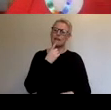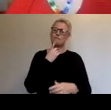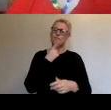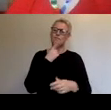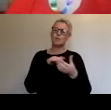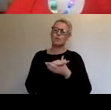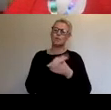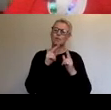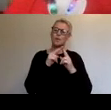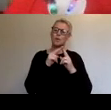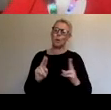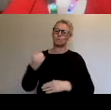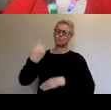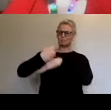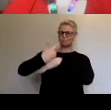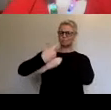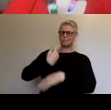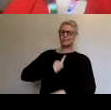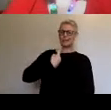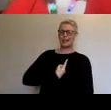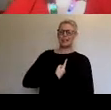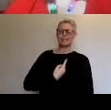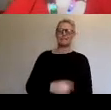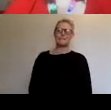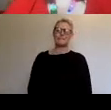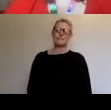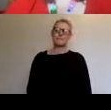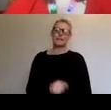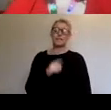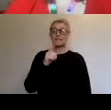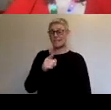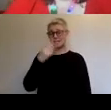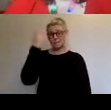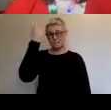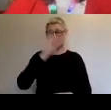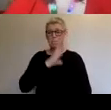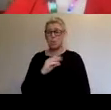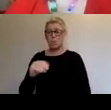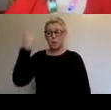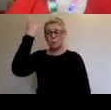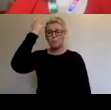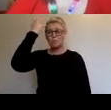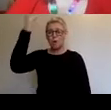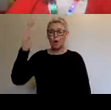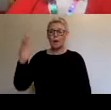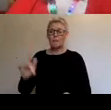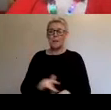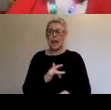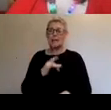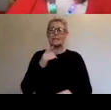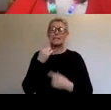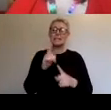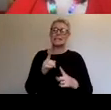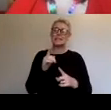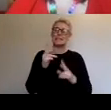of self shooting. Birmingham Royal Ballet's Celine Gittens did a dying swan in the living room. Corey Baker did the